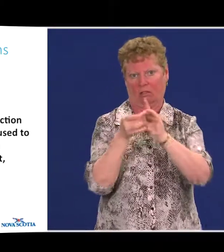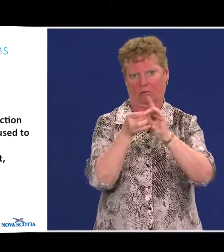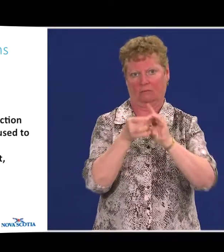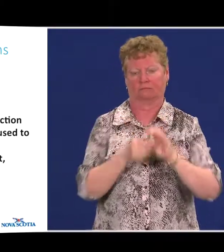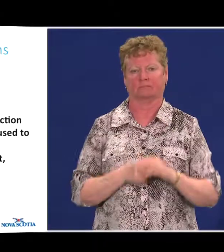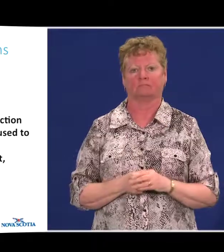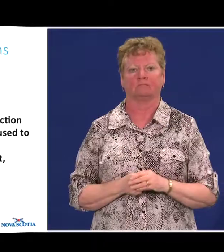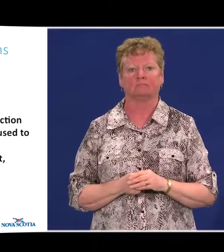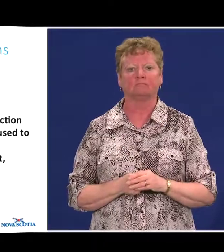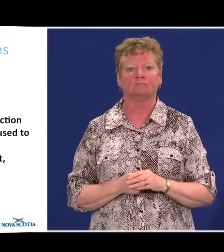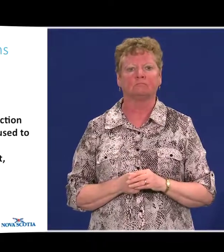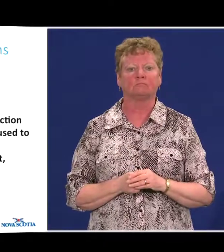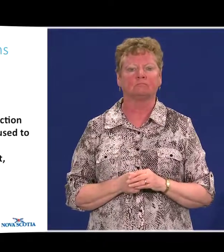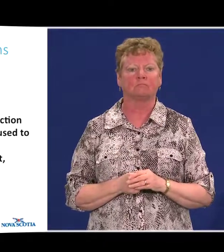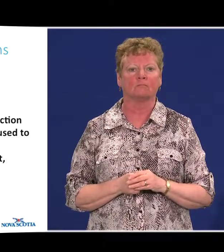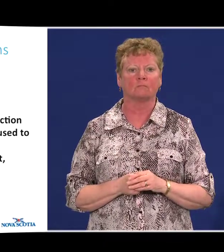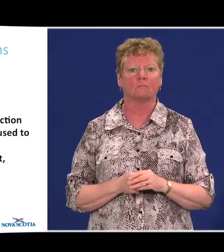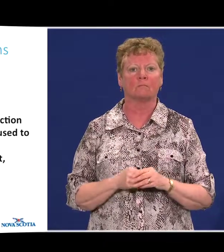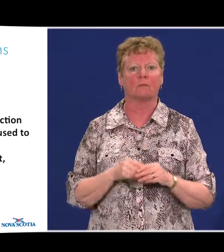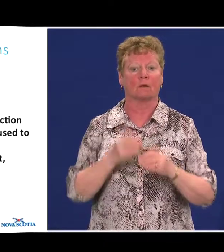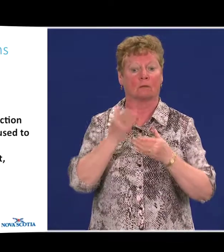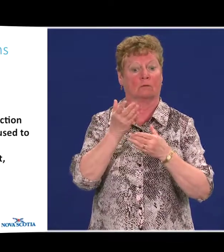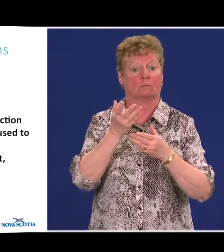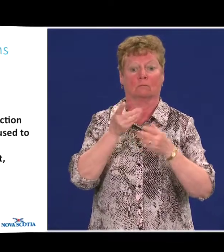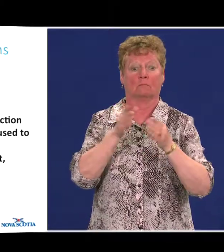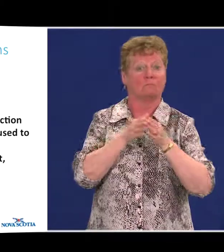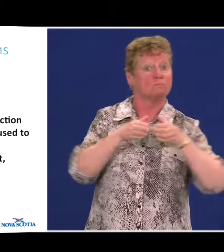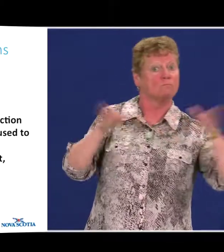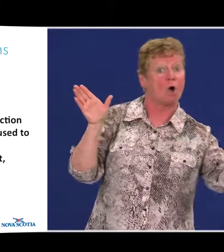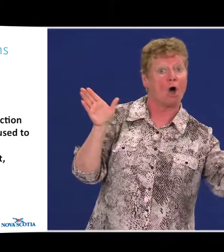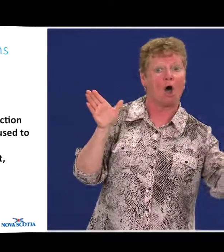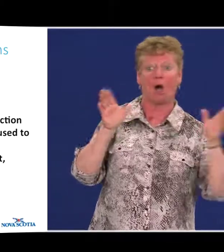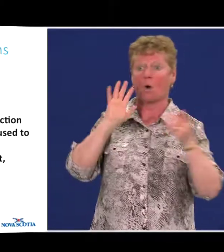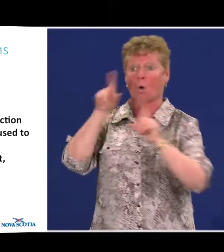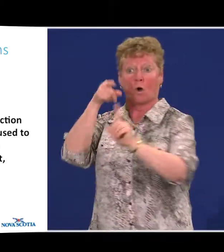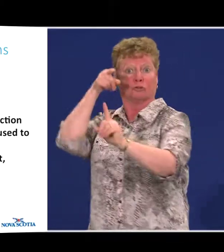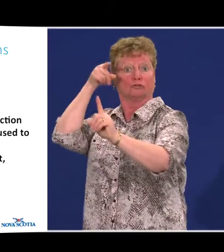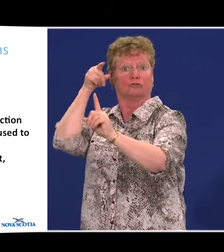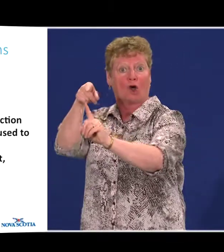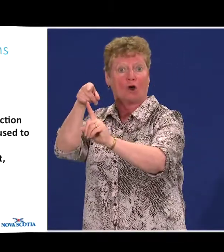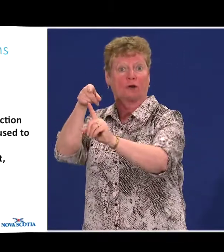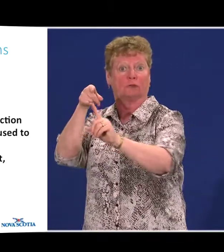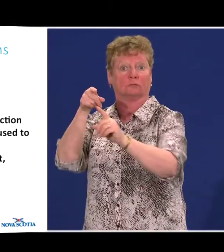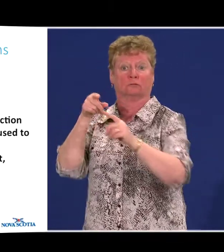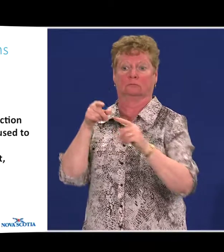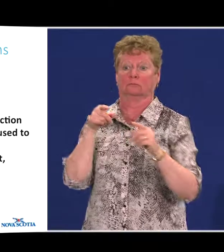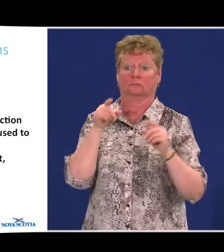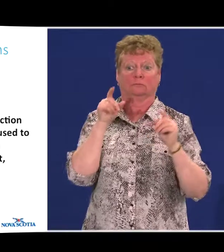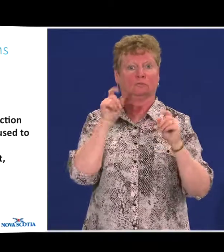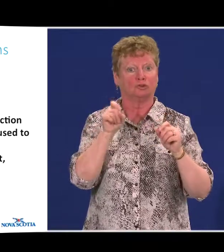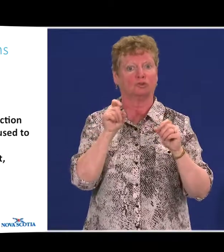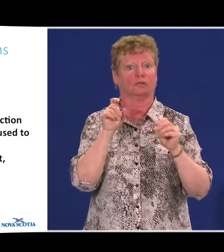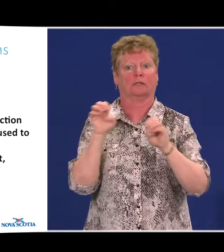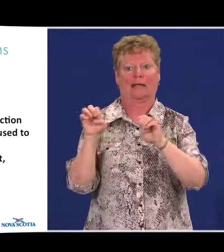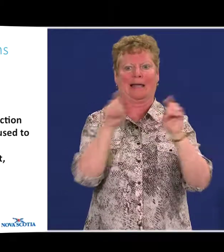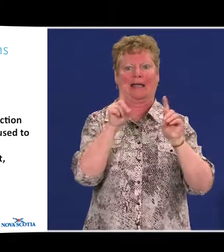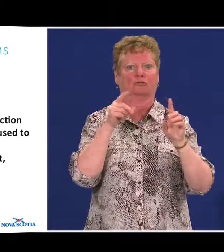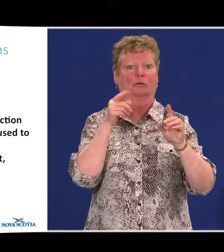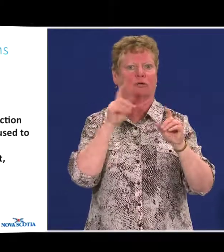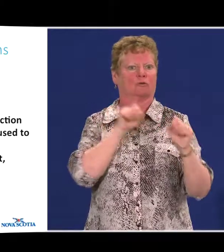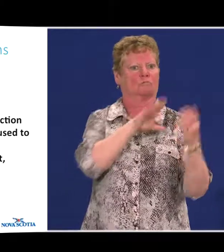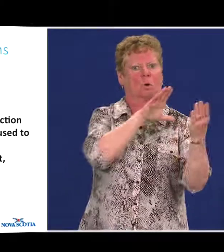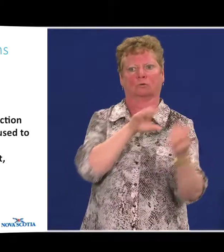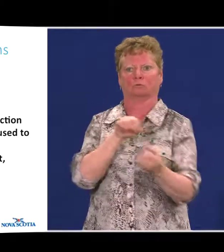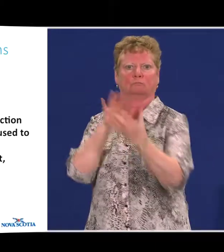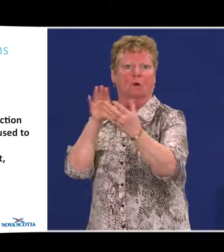So, broad-based and targeted educational approaches should be used to ensure the